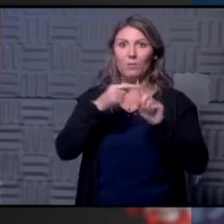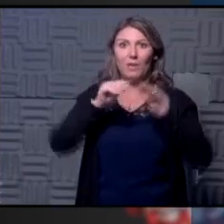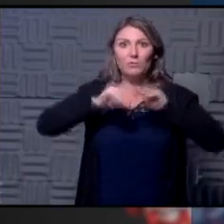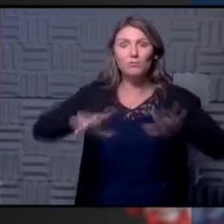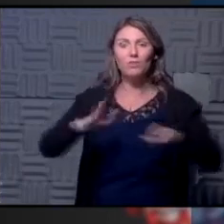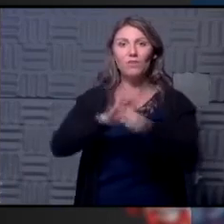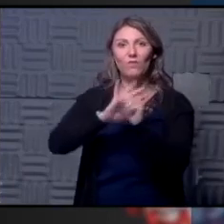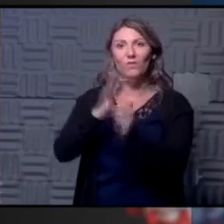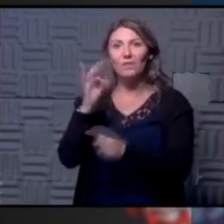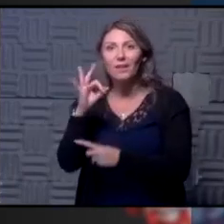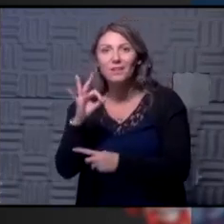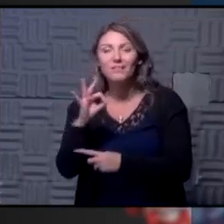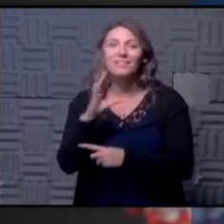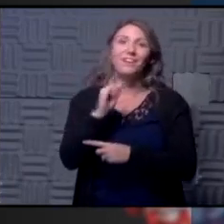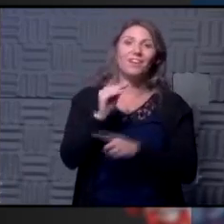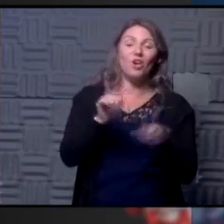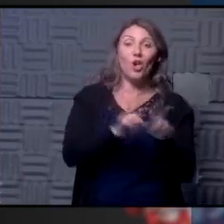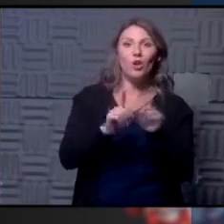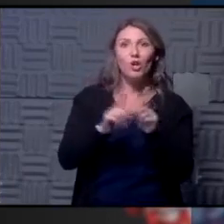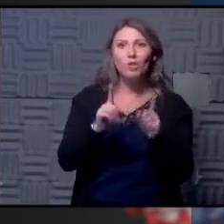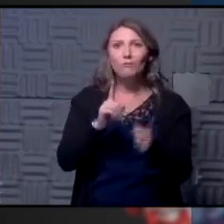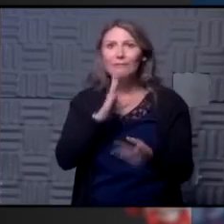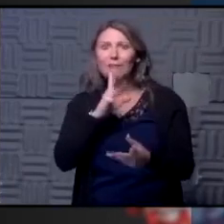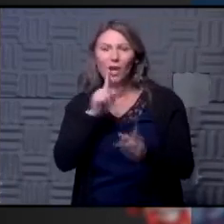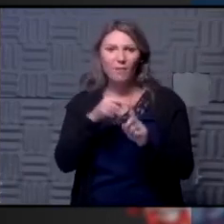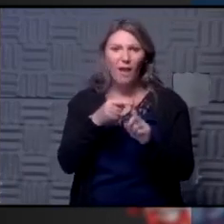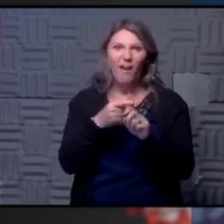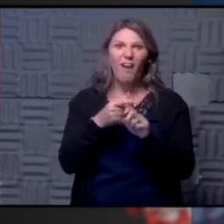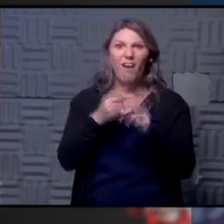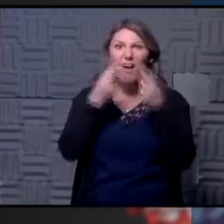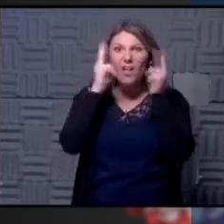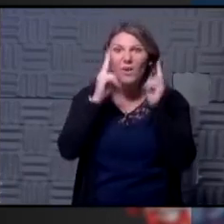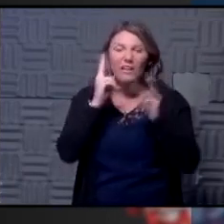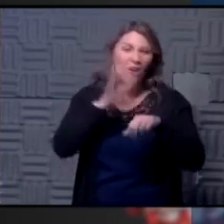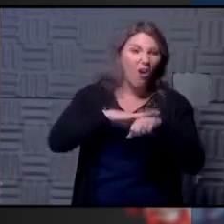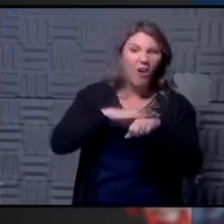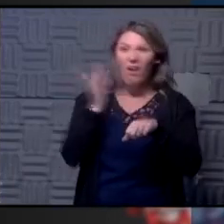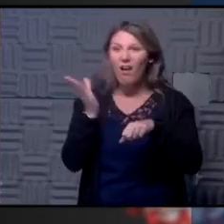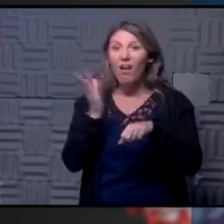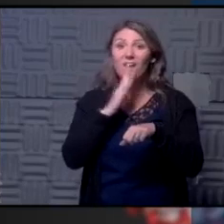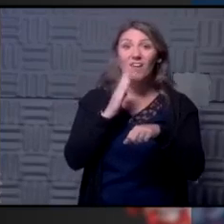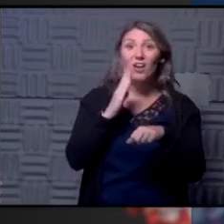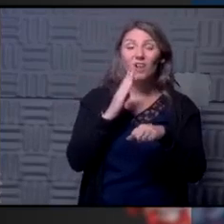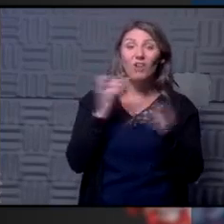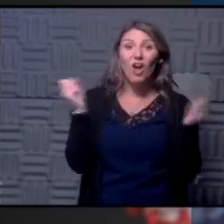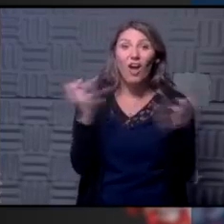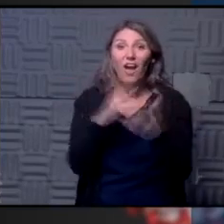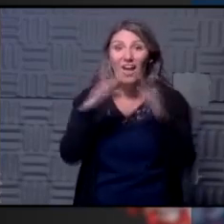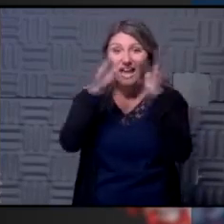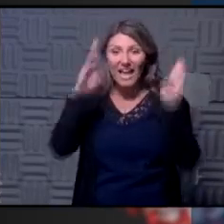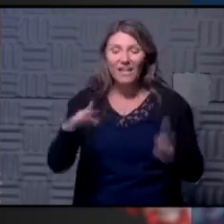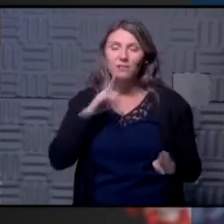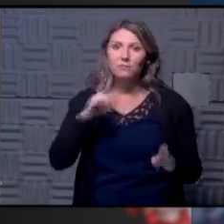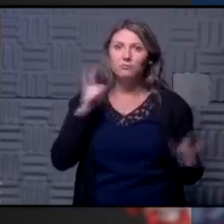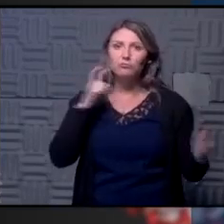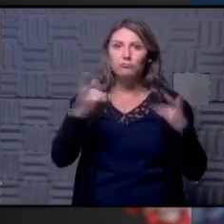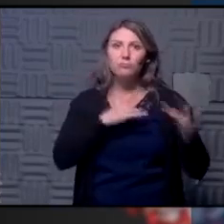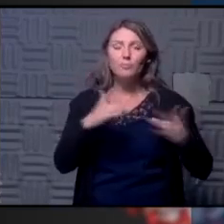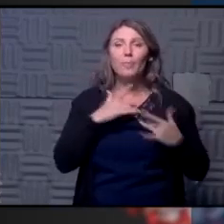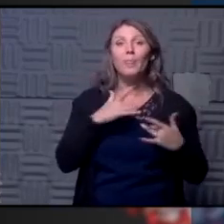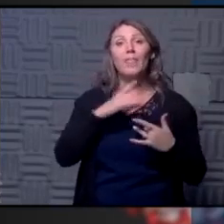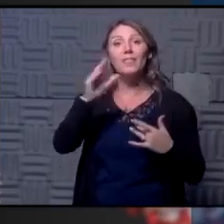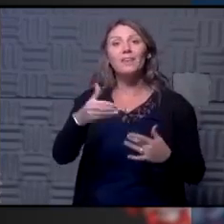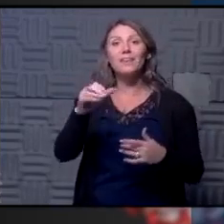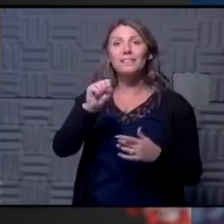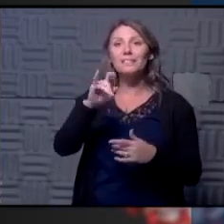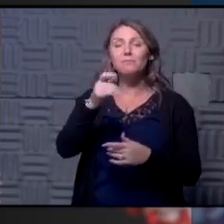of covet 19 already talking about halloween is it on is it off haunted houses though those are a huge concern our guest tomorrow is spencer terry